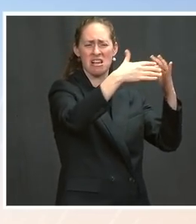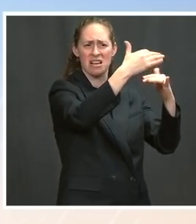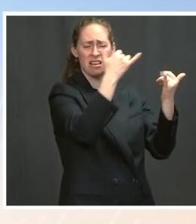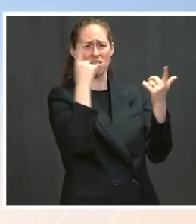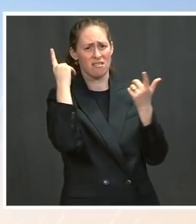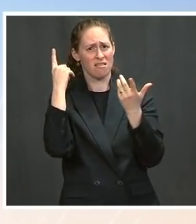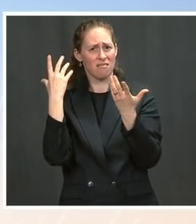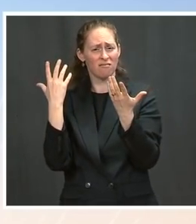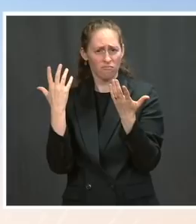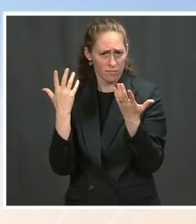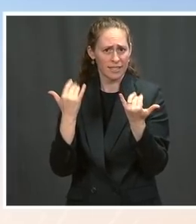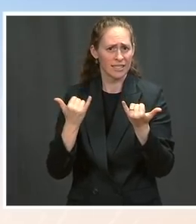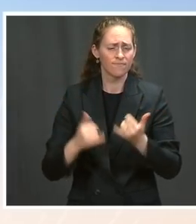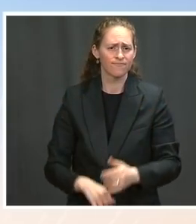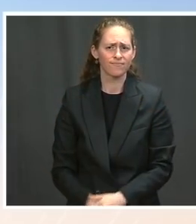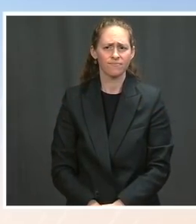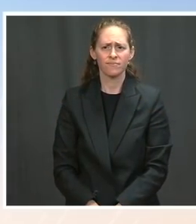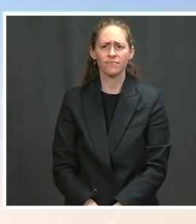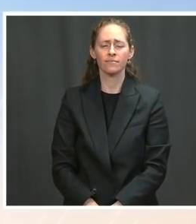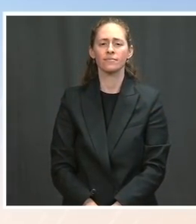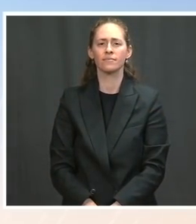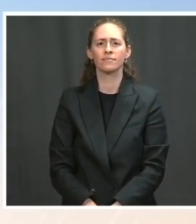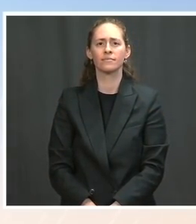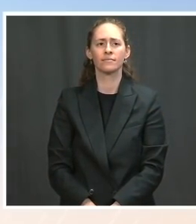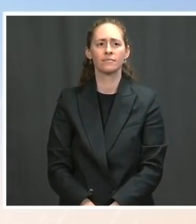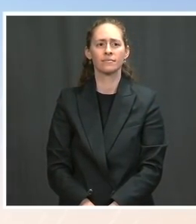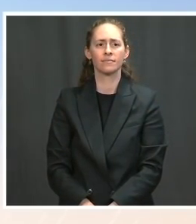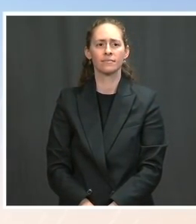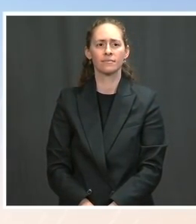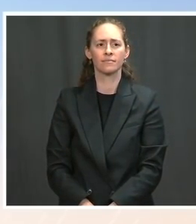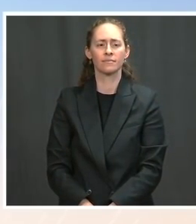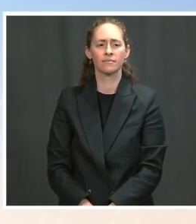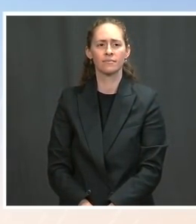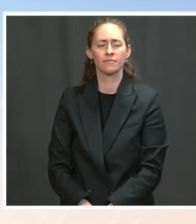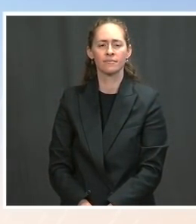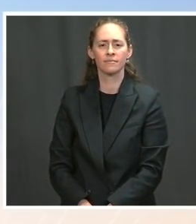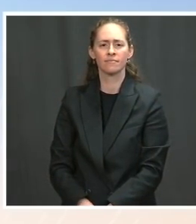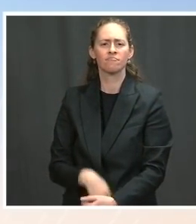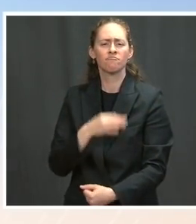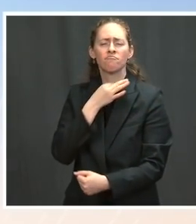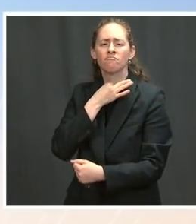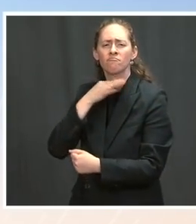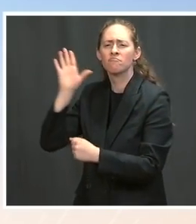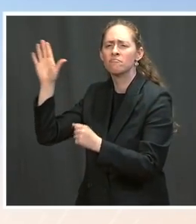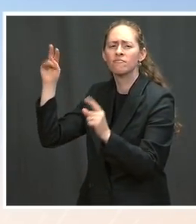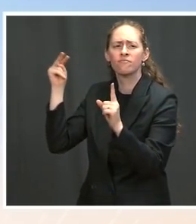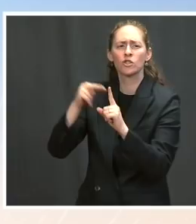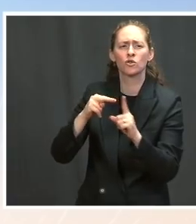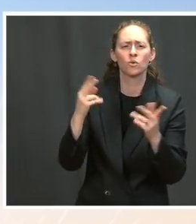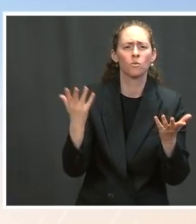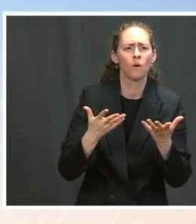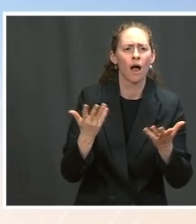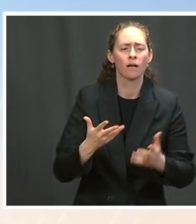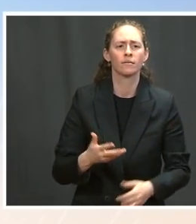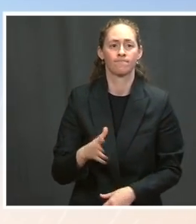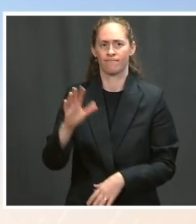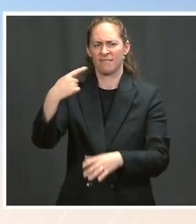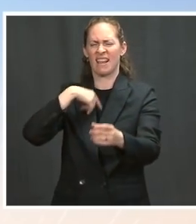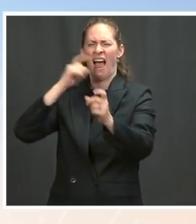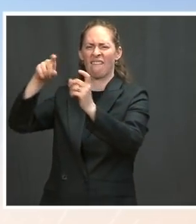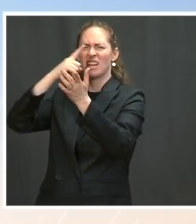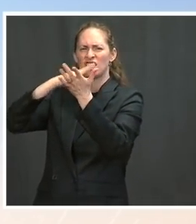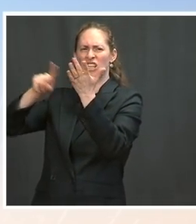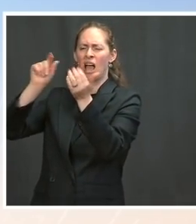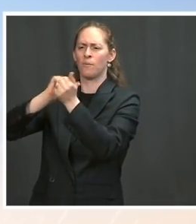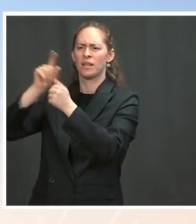they've been part of this as well? Ms. You know, I would have to talk to our national security team about kind of the status of